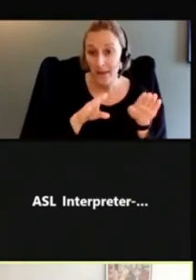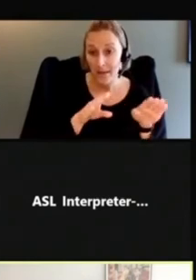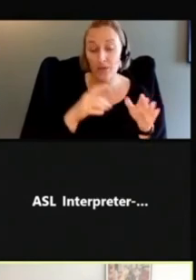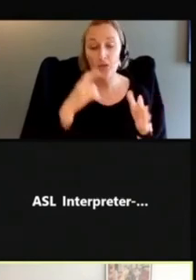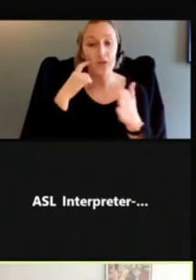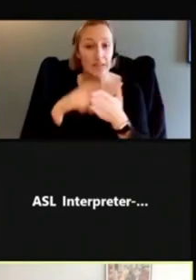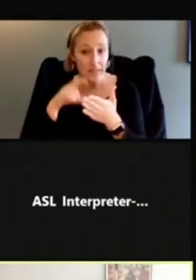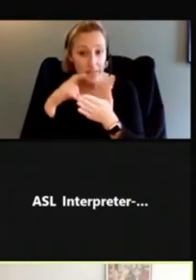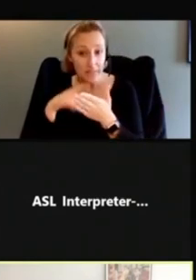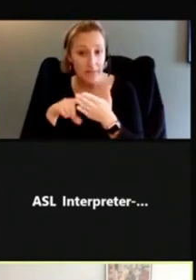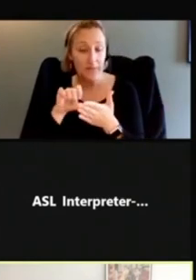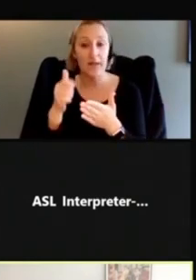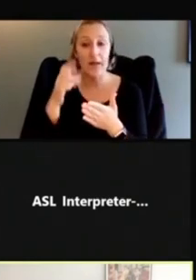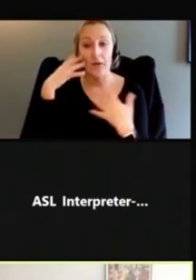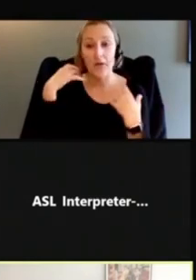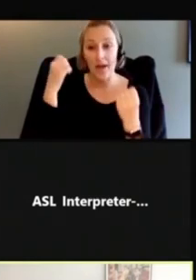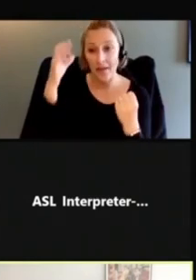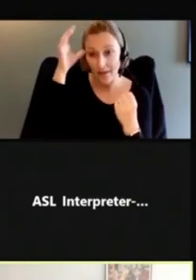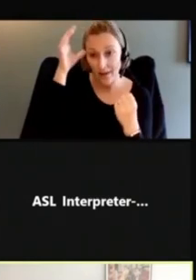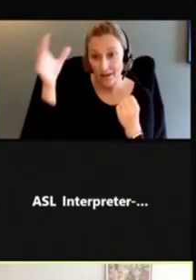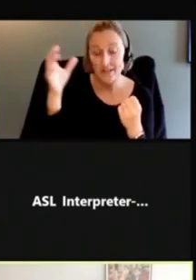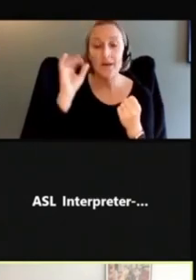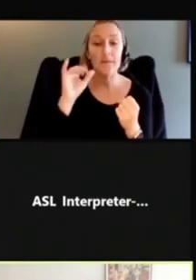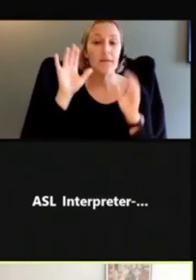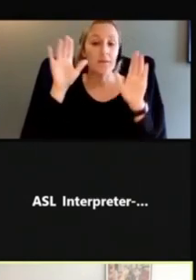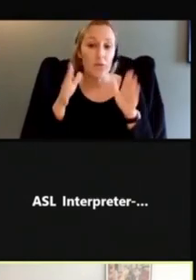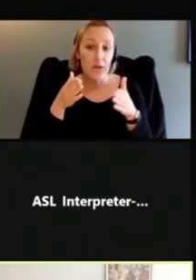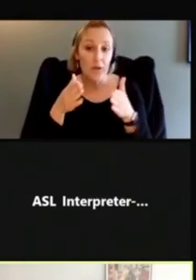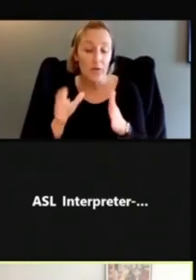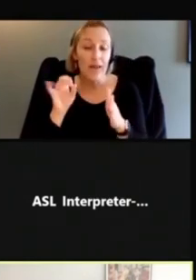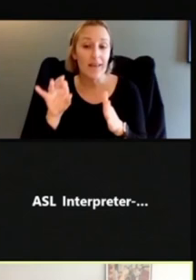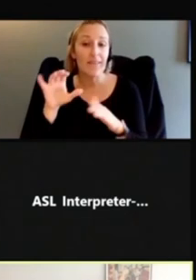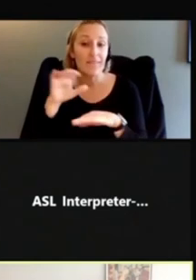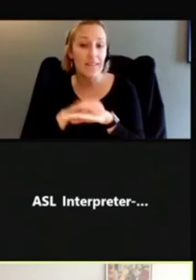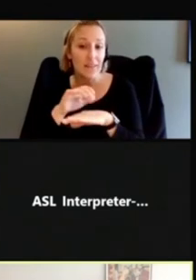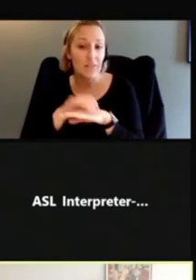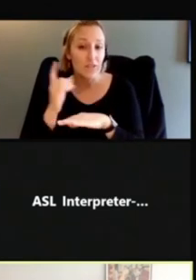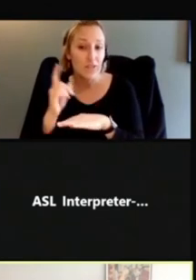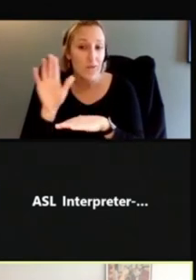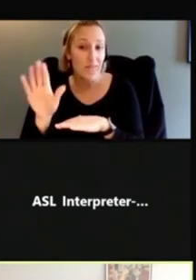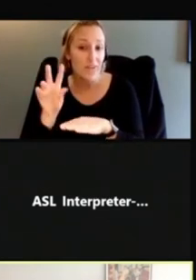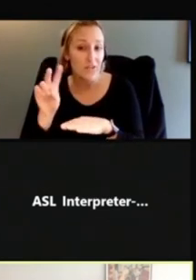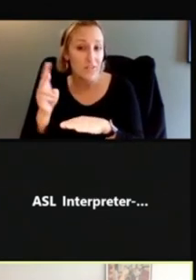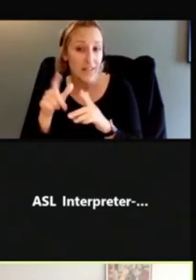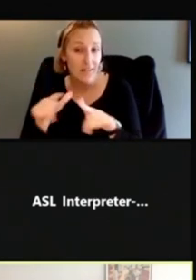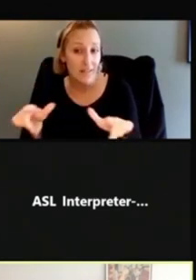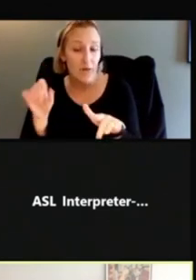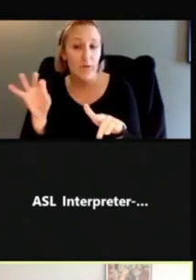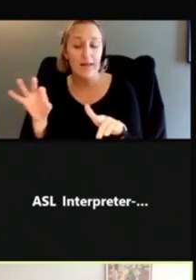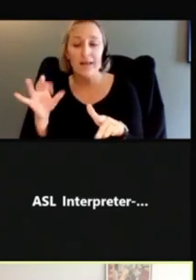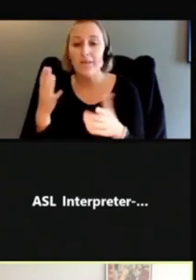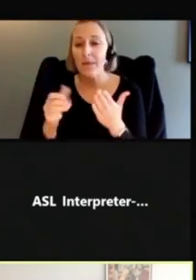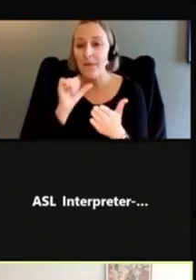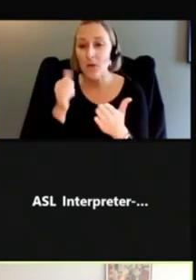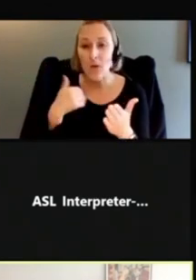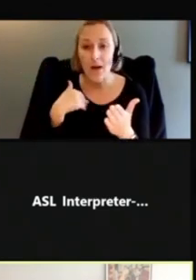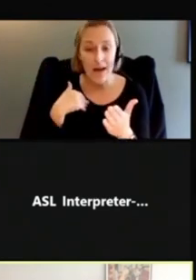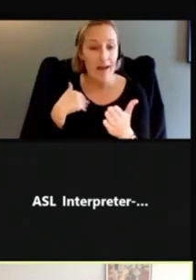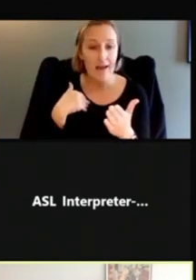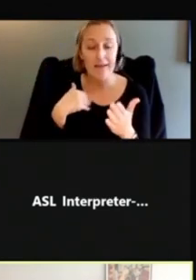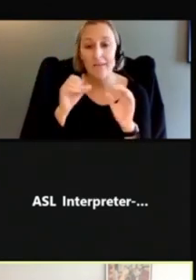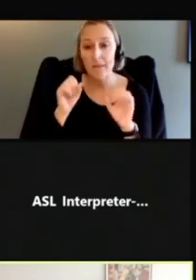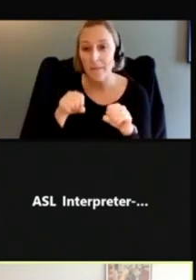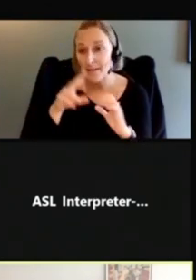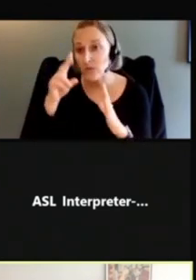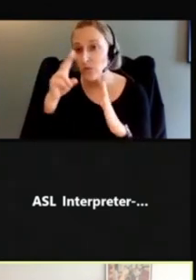Pictograms are a great way to reach users who speak English as a second language, have limited literacy skills, limited English proficiency